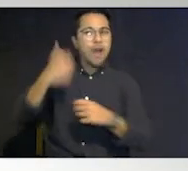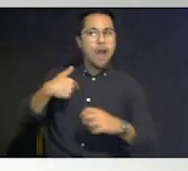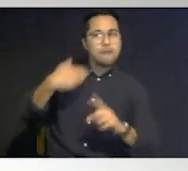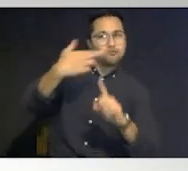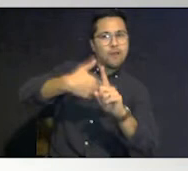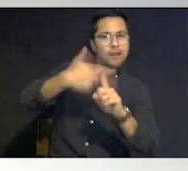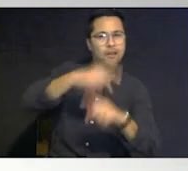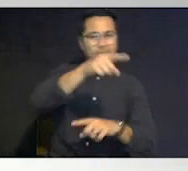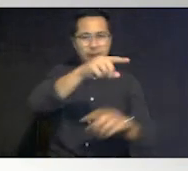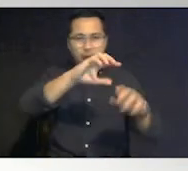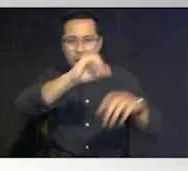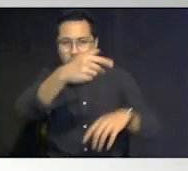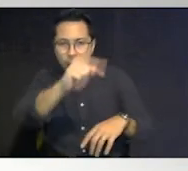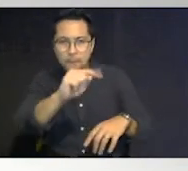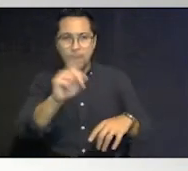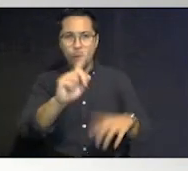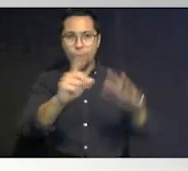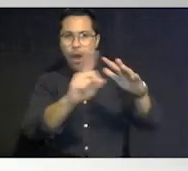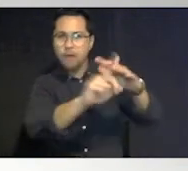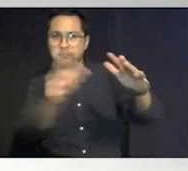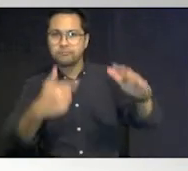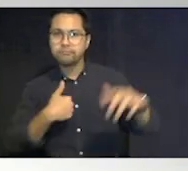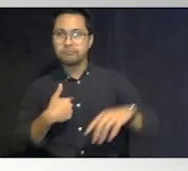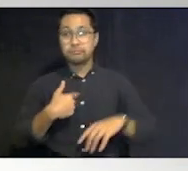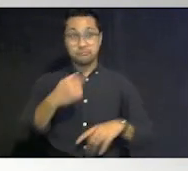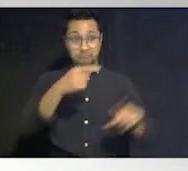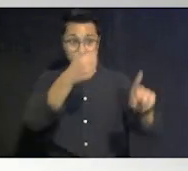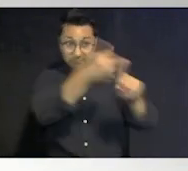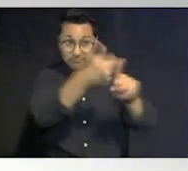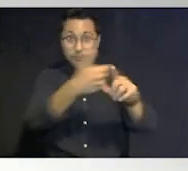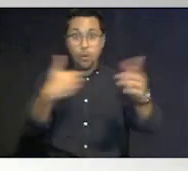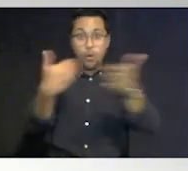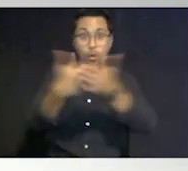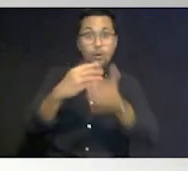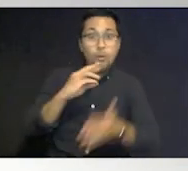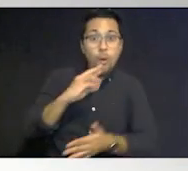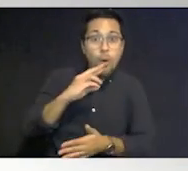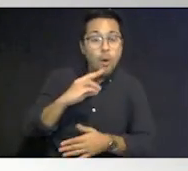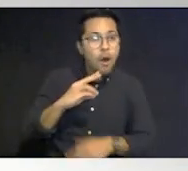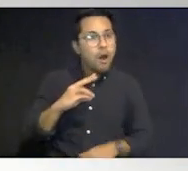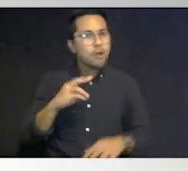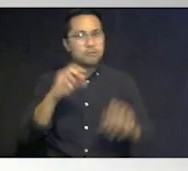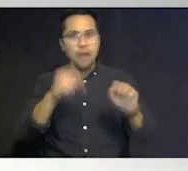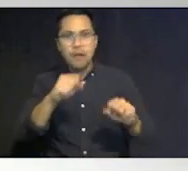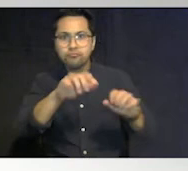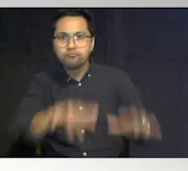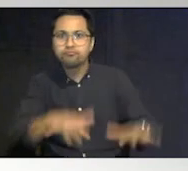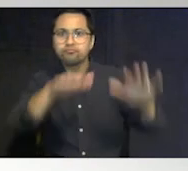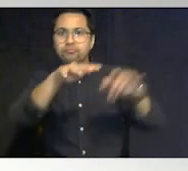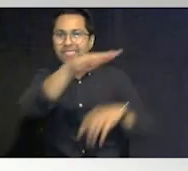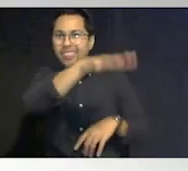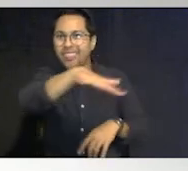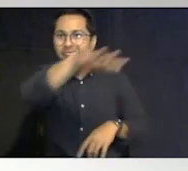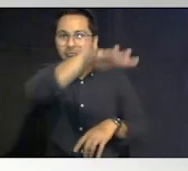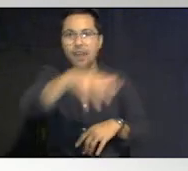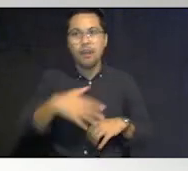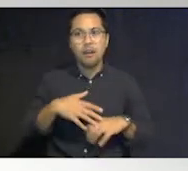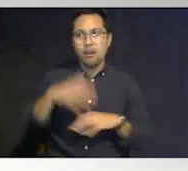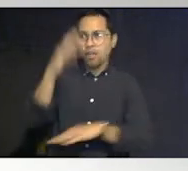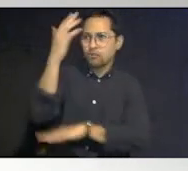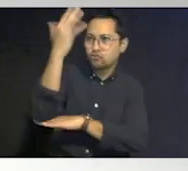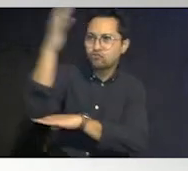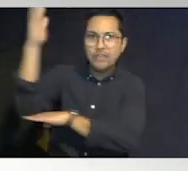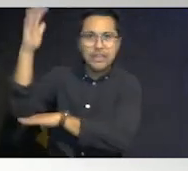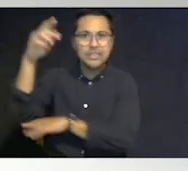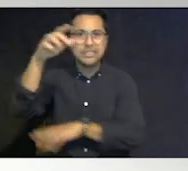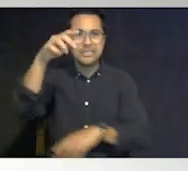in how close is it to a body of water is it likely to flood are there trees and other another projectiles that could